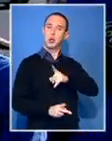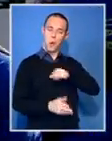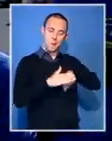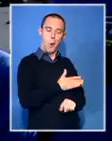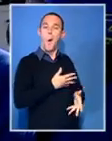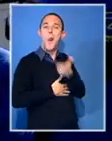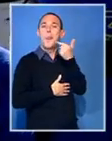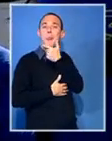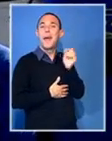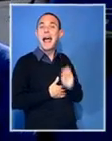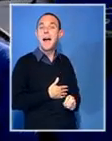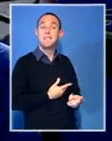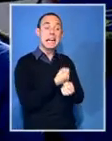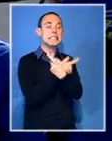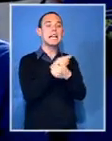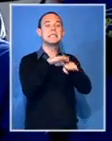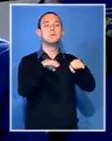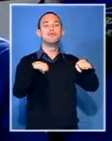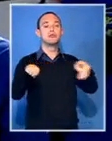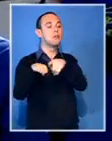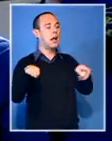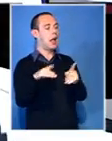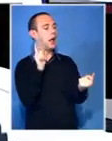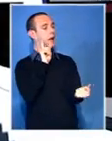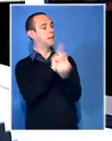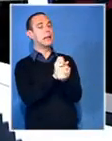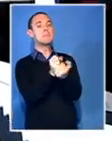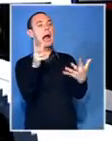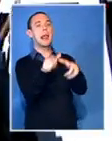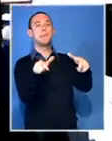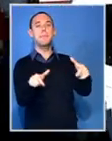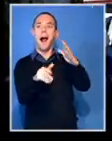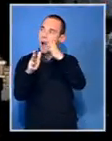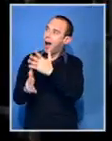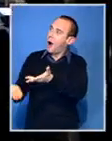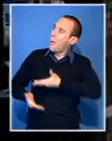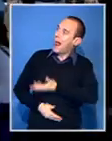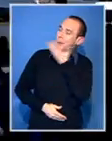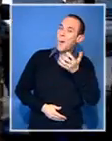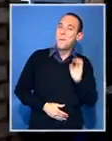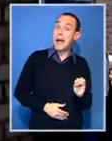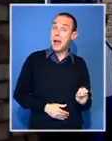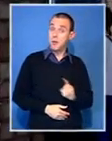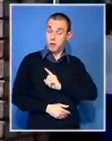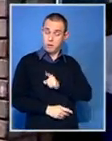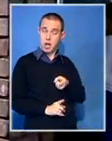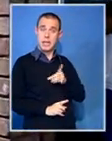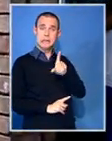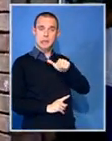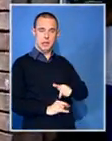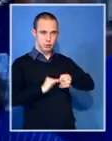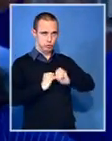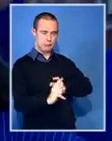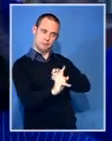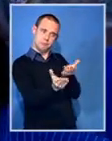local taxi ranks, she received a warm welcome from party supporters and voters. This is part of the DA's campaign to woo voters in rural